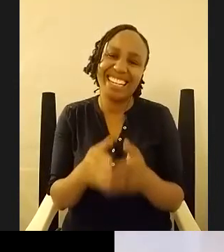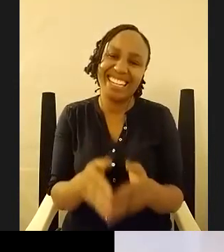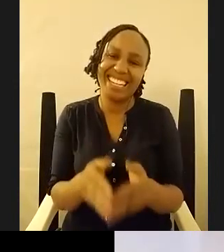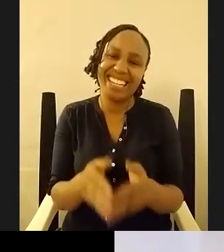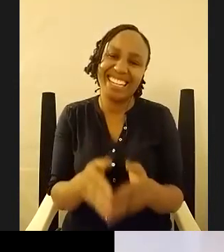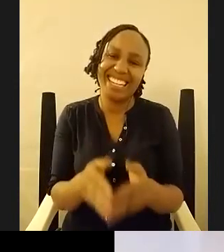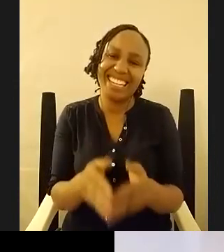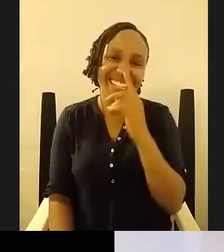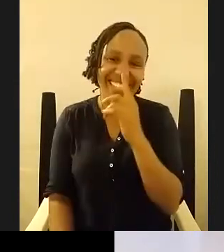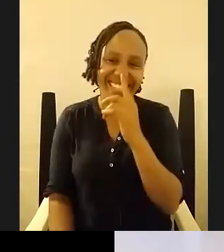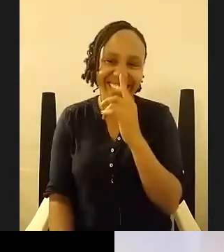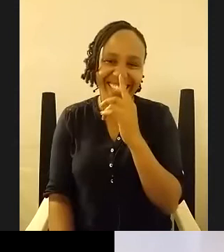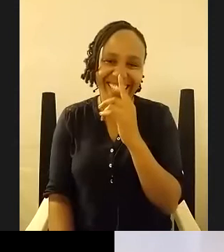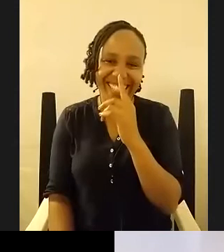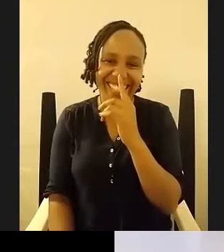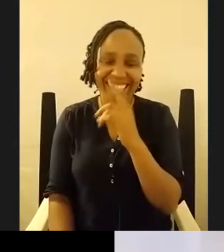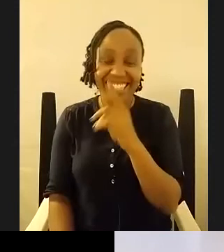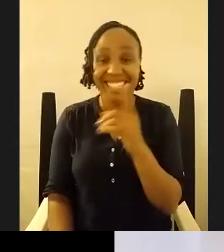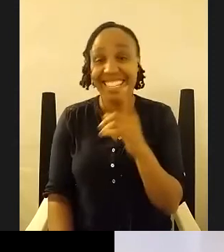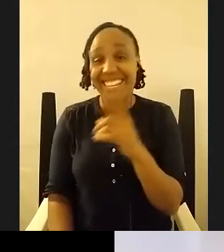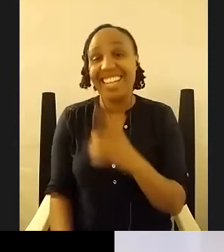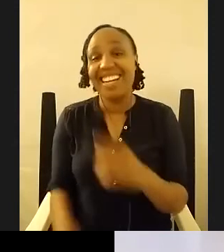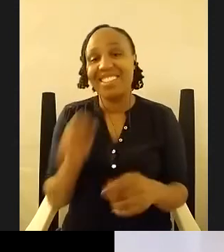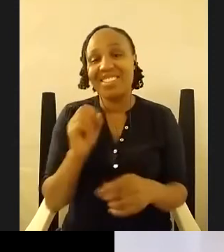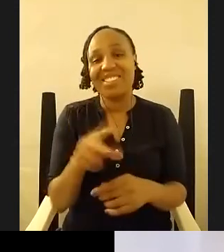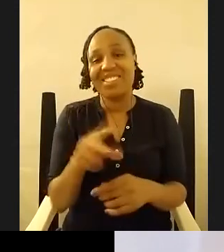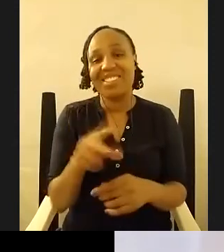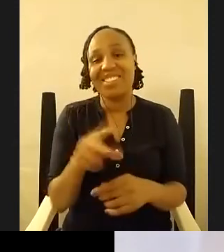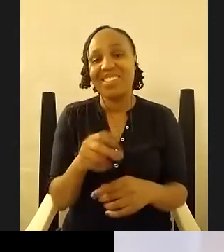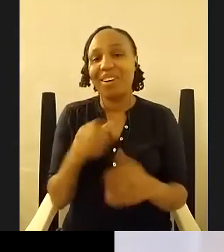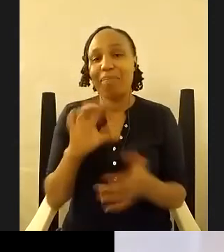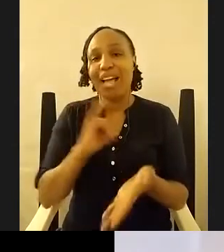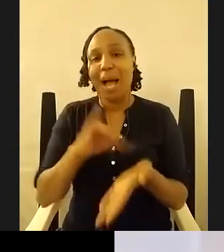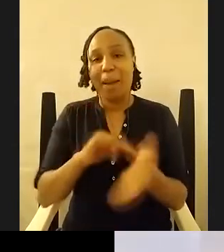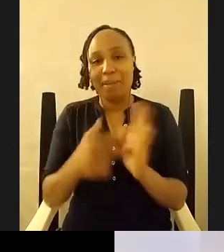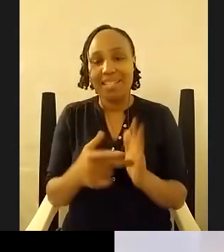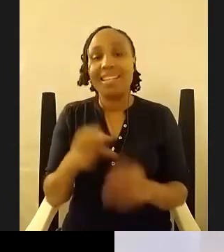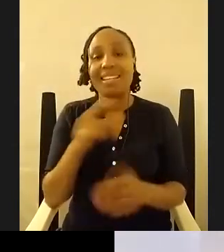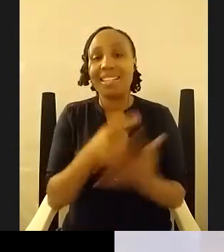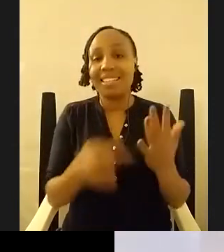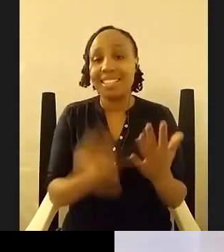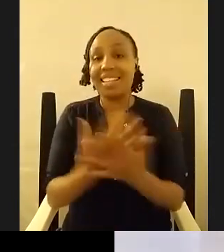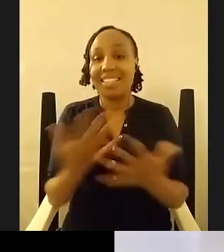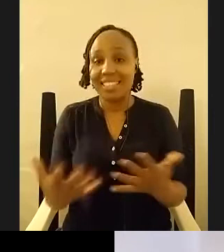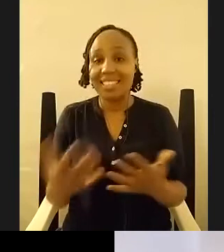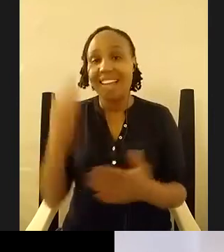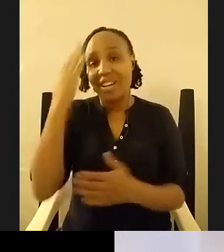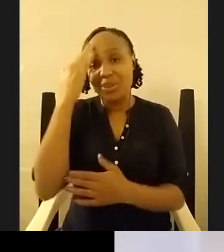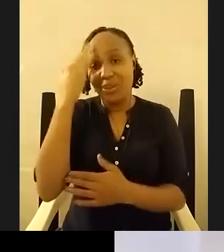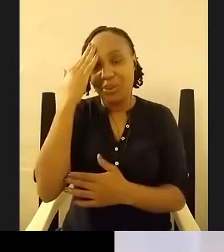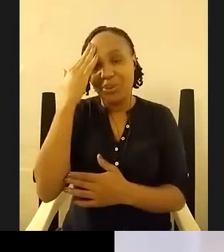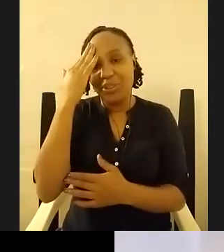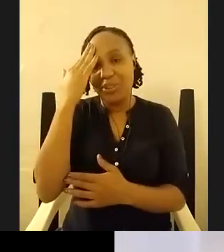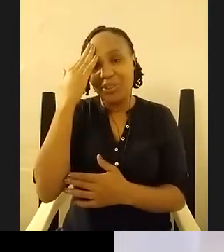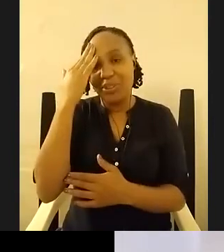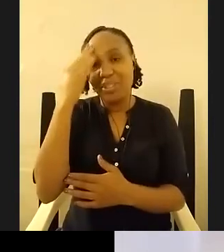but yeah i mean it these are these are things i know of and you know sometimes i write stories all the way